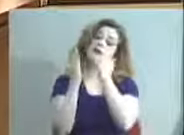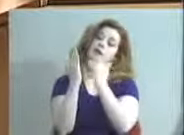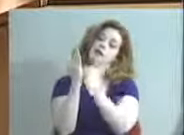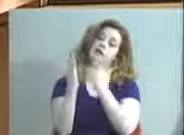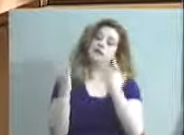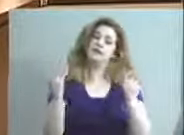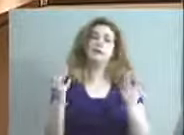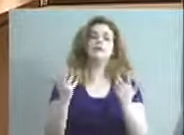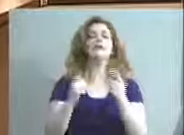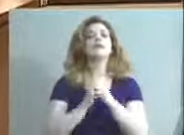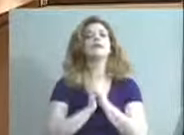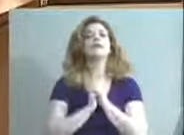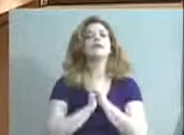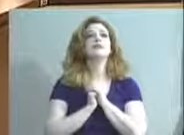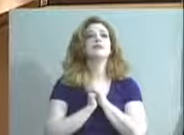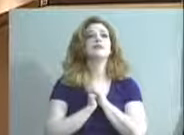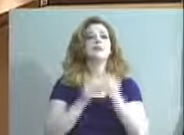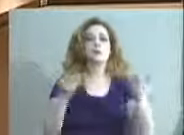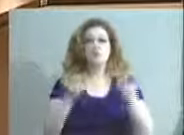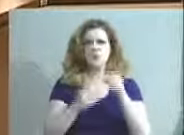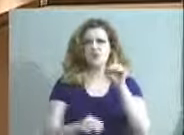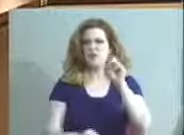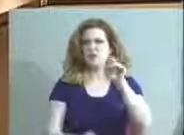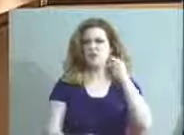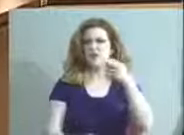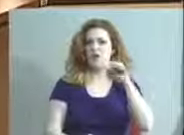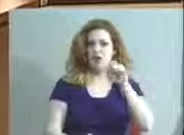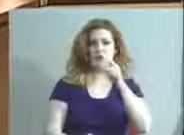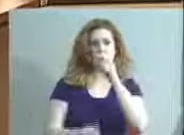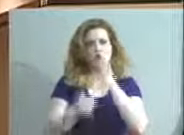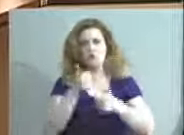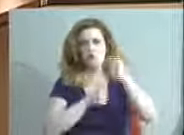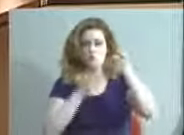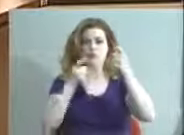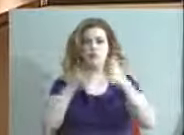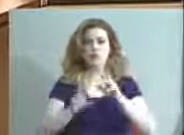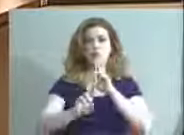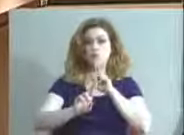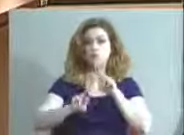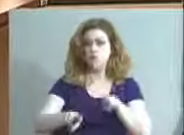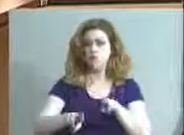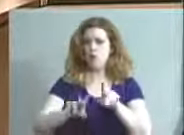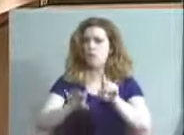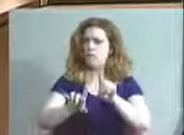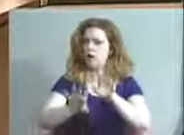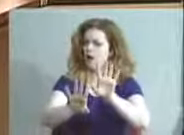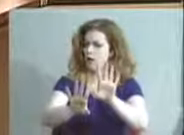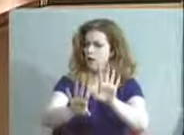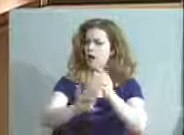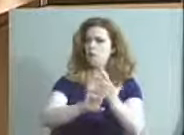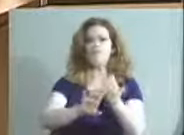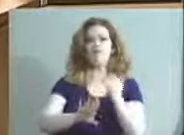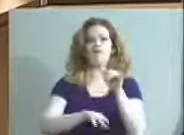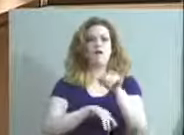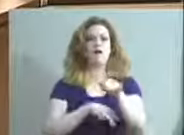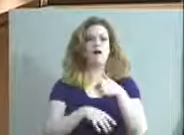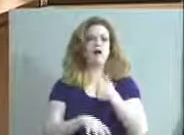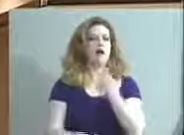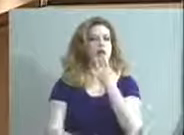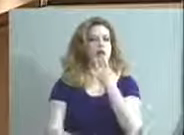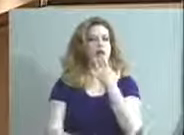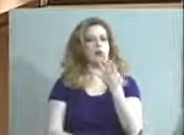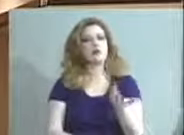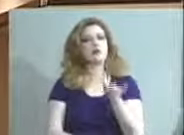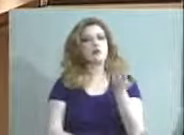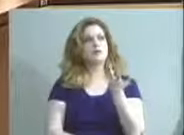Next, I'm going to introduce Dr. Hargens to give her superintendent's report. Before I do that, I'd like to give